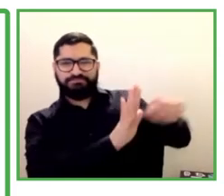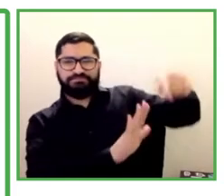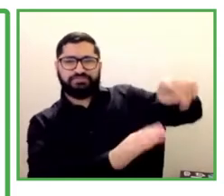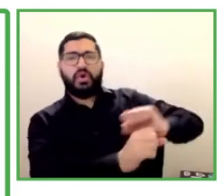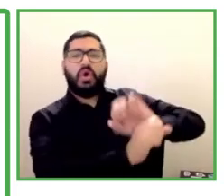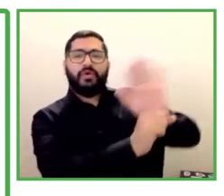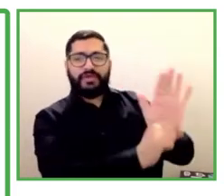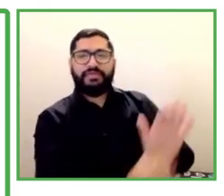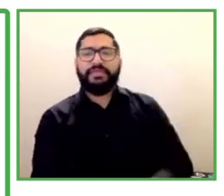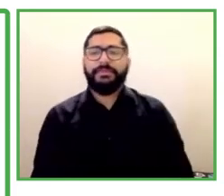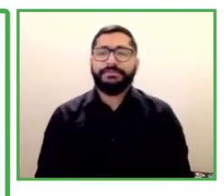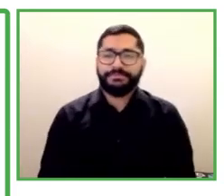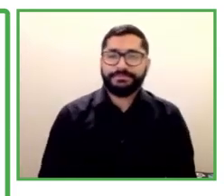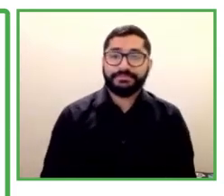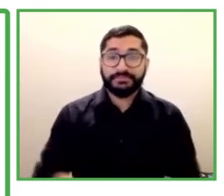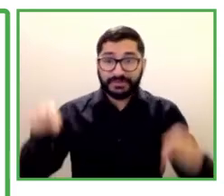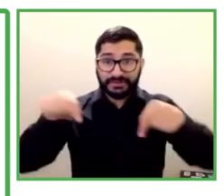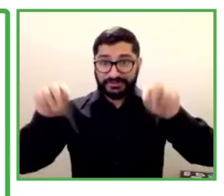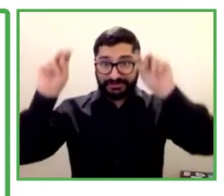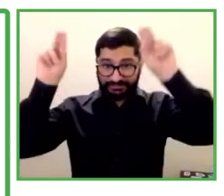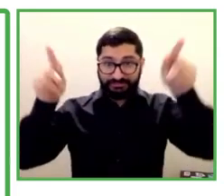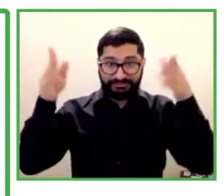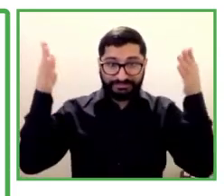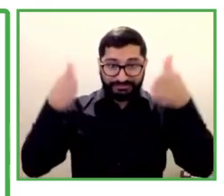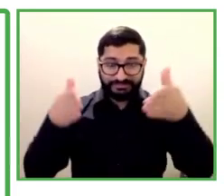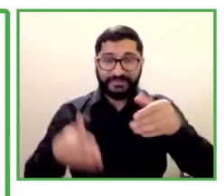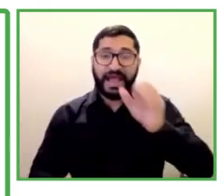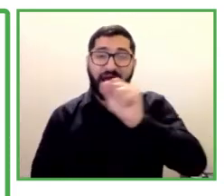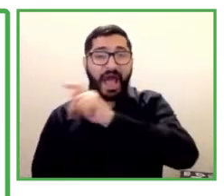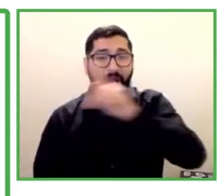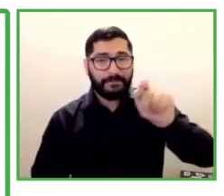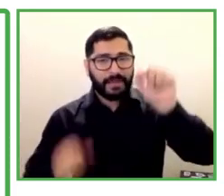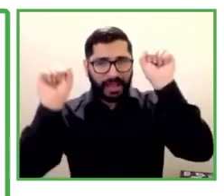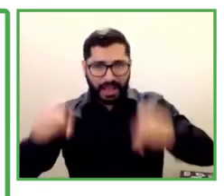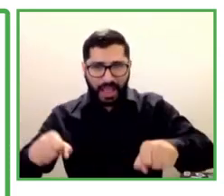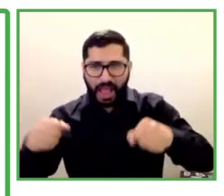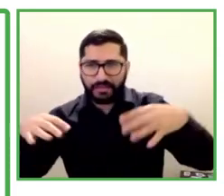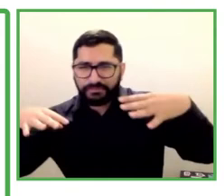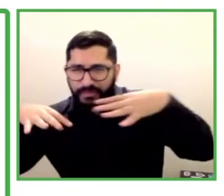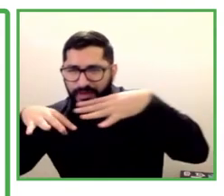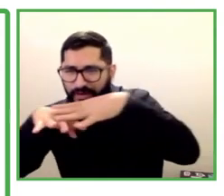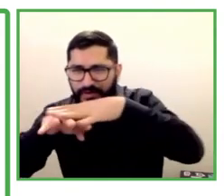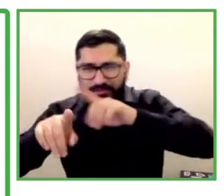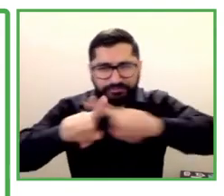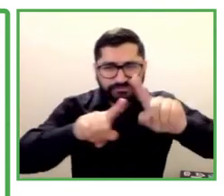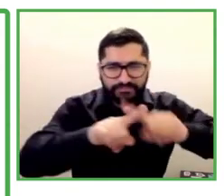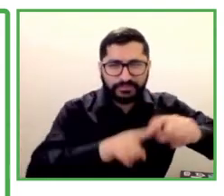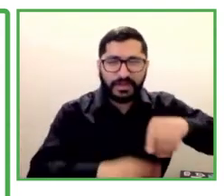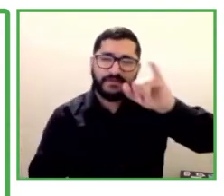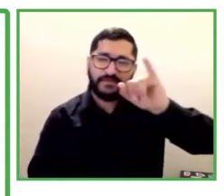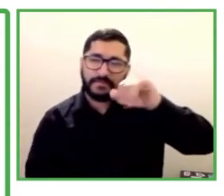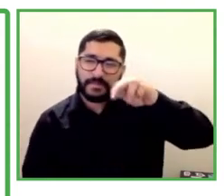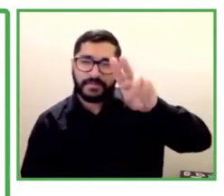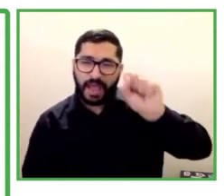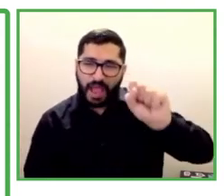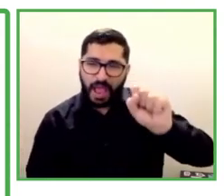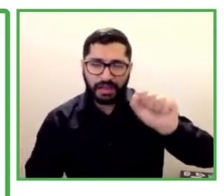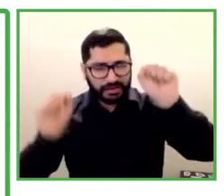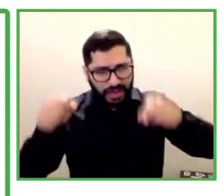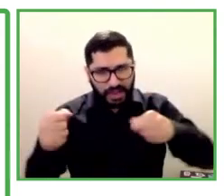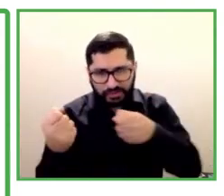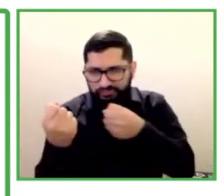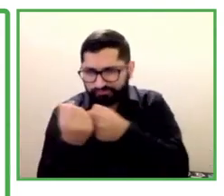app, which will seek to form territorial networks among youth to benefit peripheral